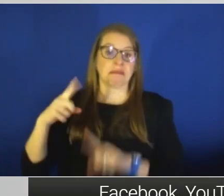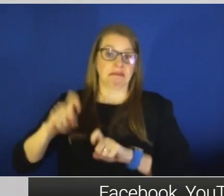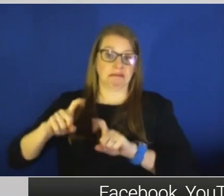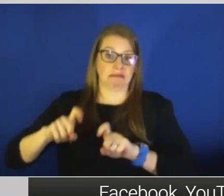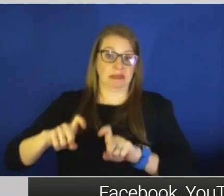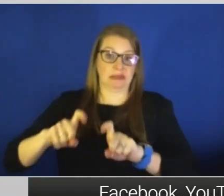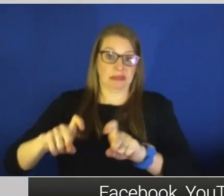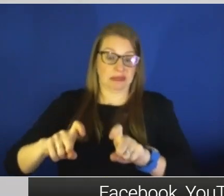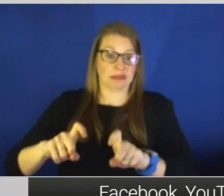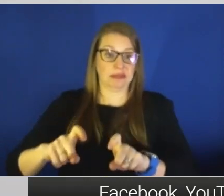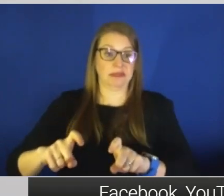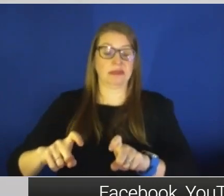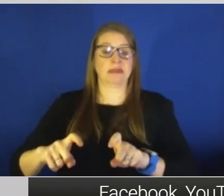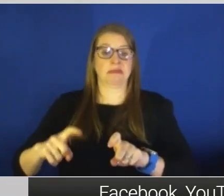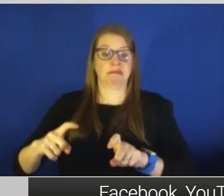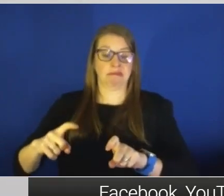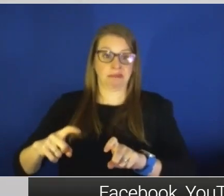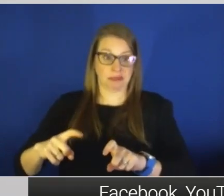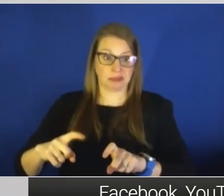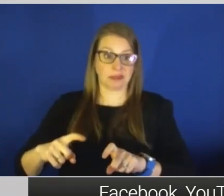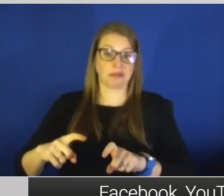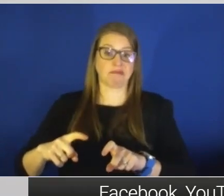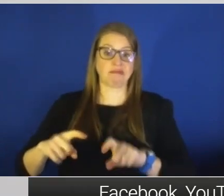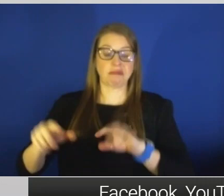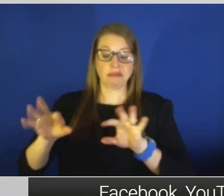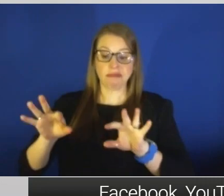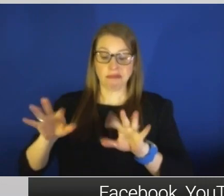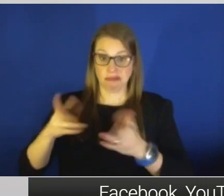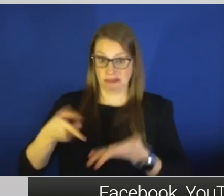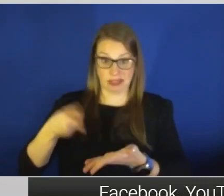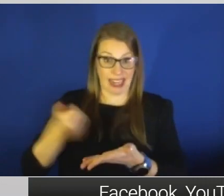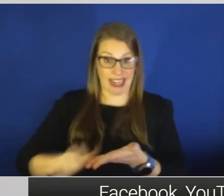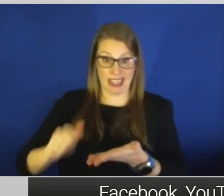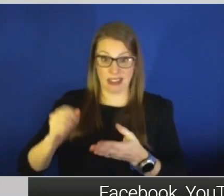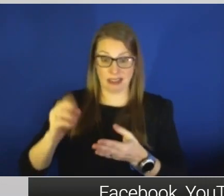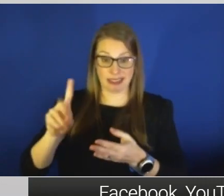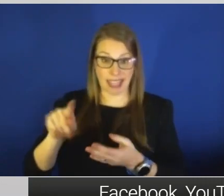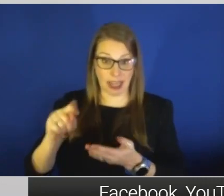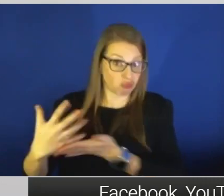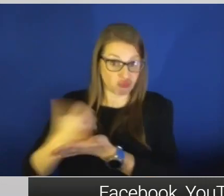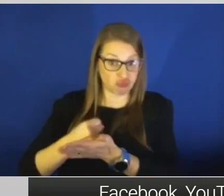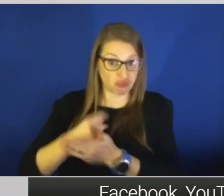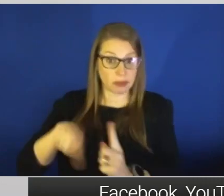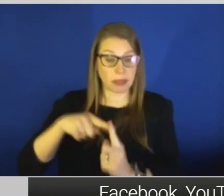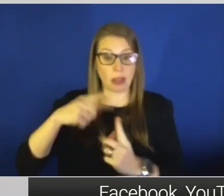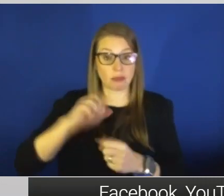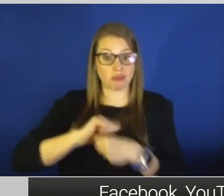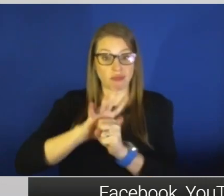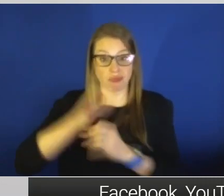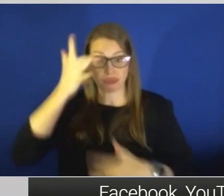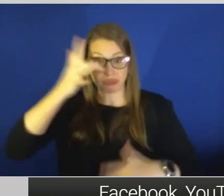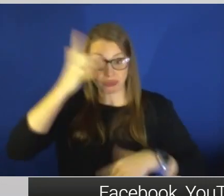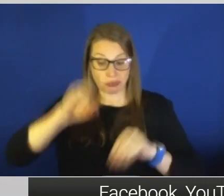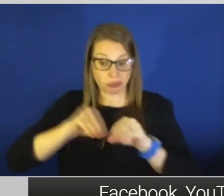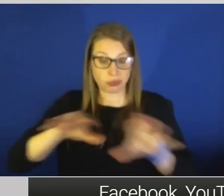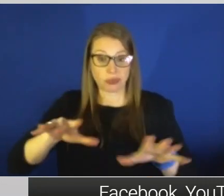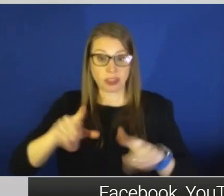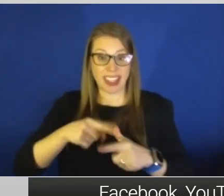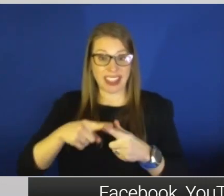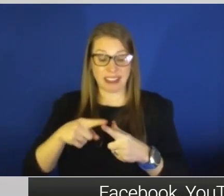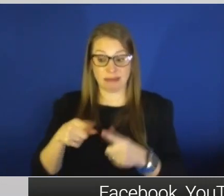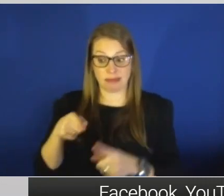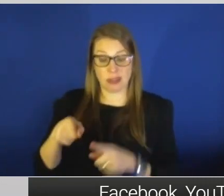telling us something about this outbreak and disease. And I've been growing and expanding ever since.